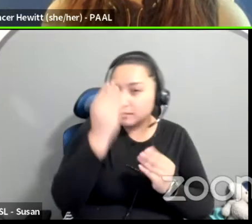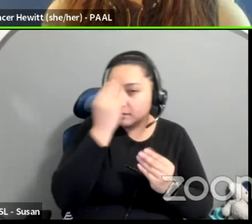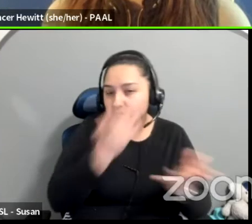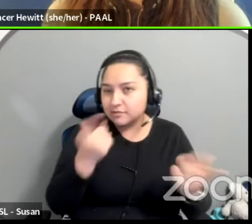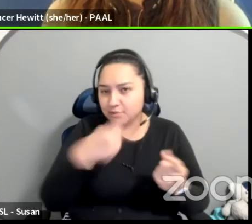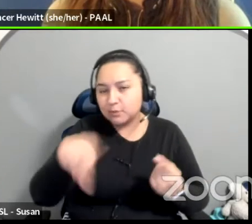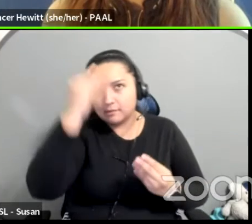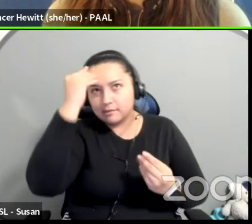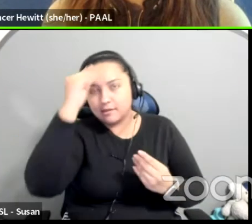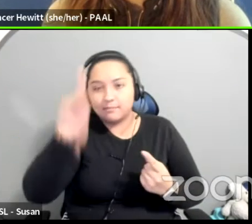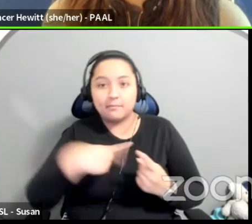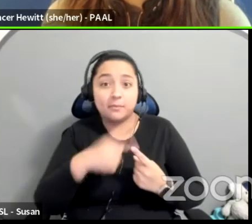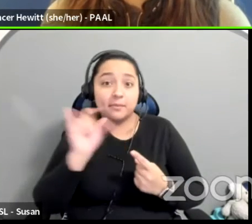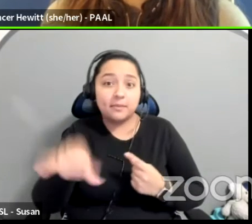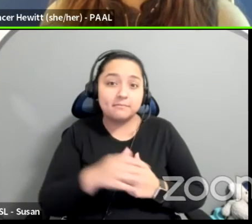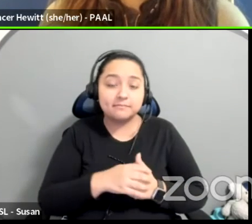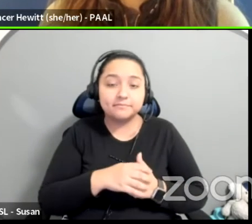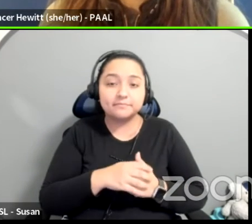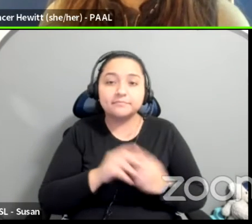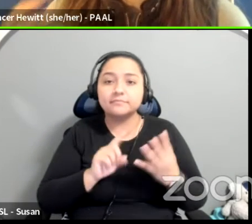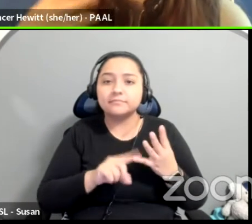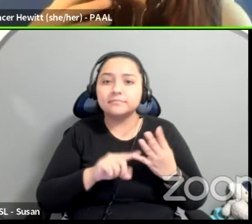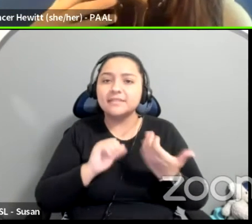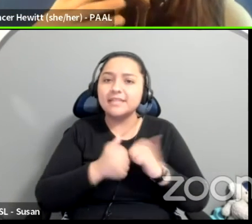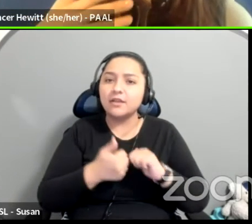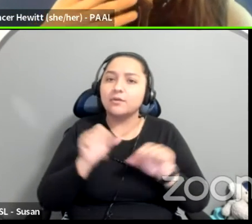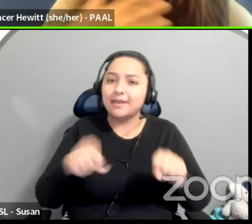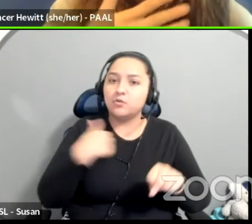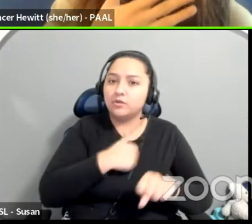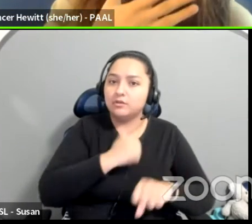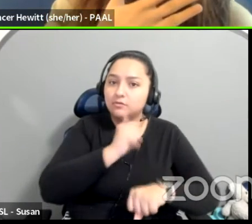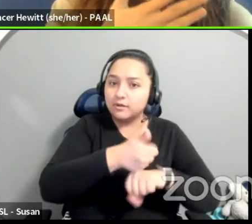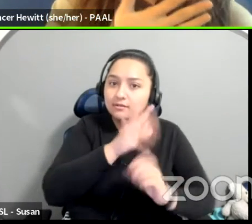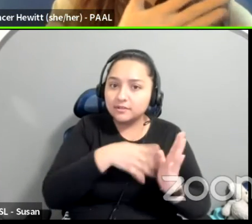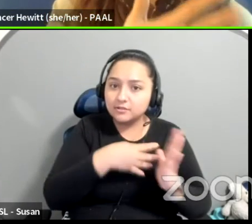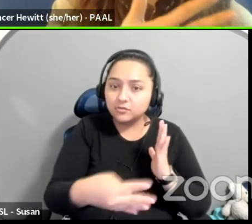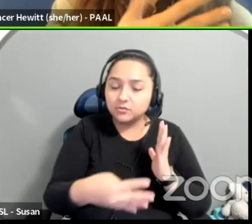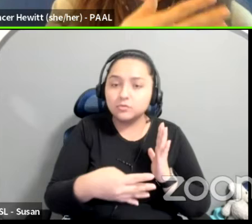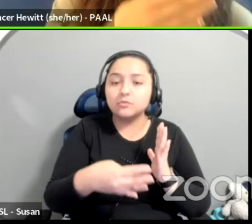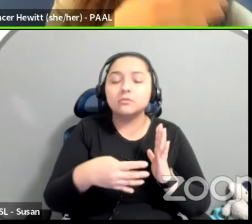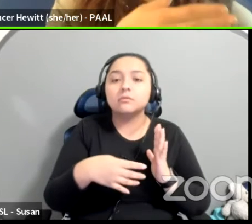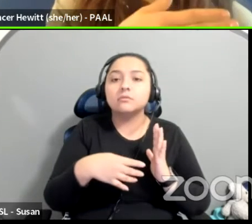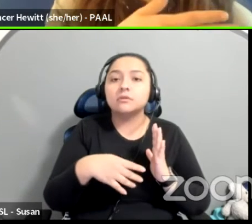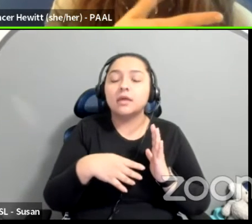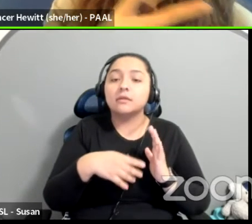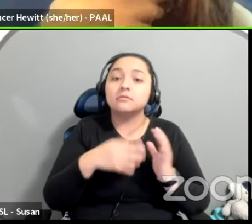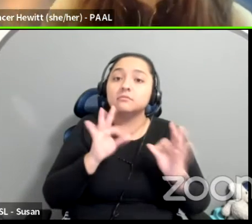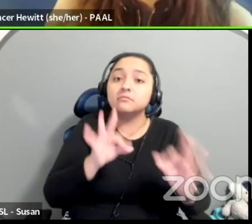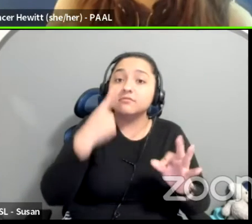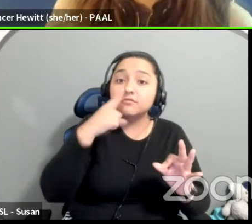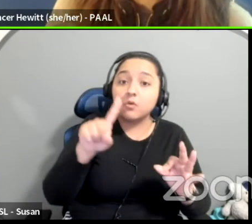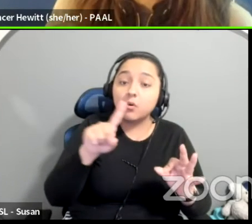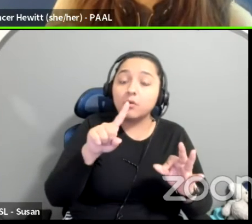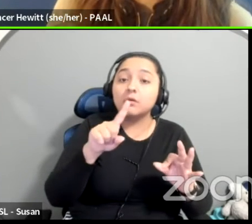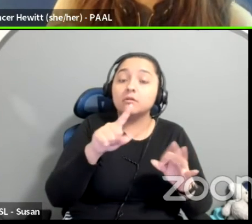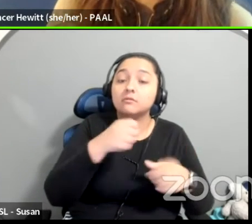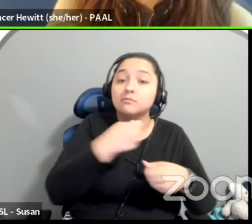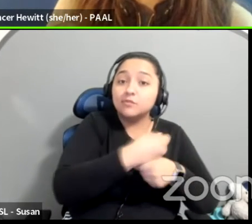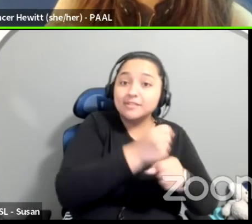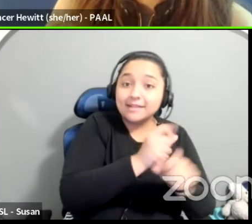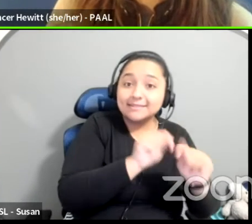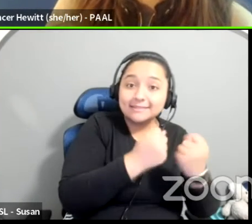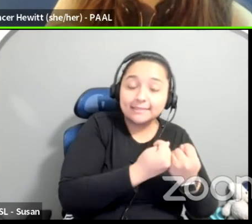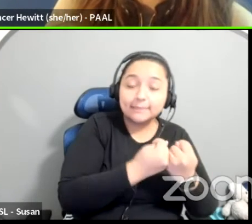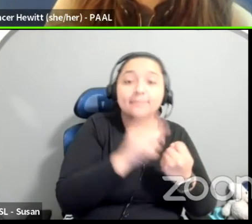so how can we create a schedule that is not just released to the production team, but also to the artists who have